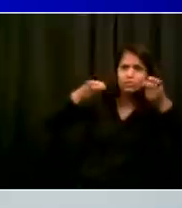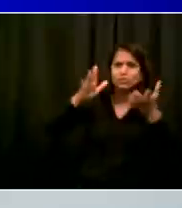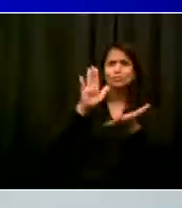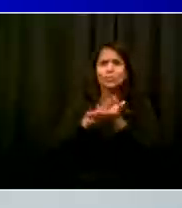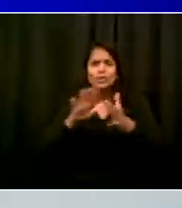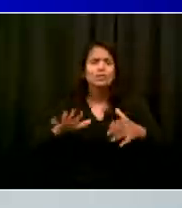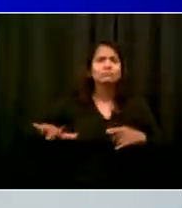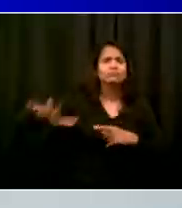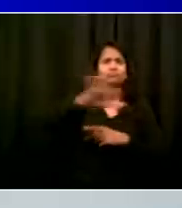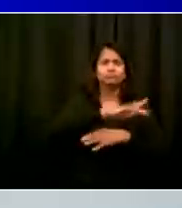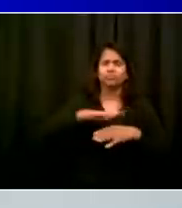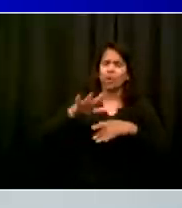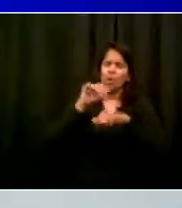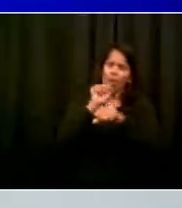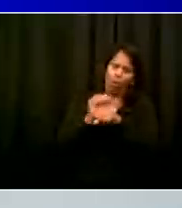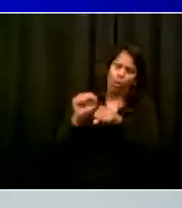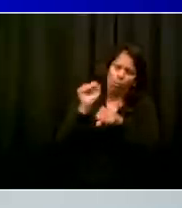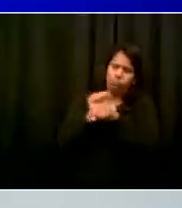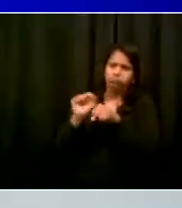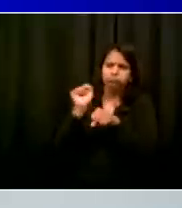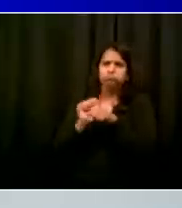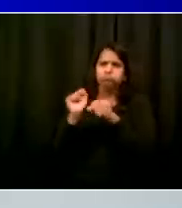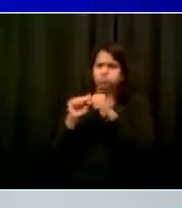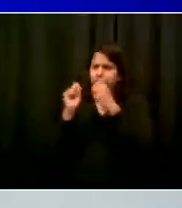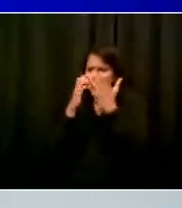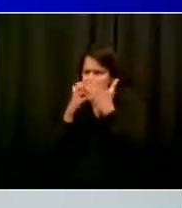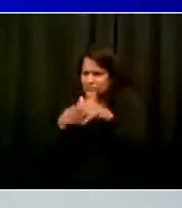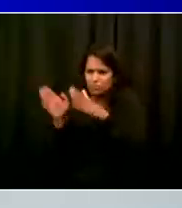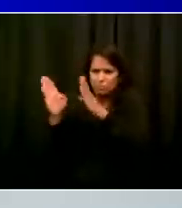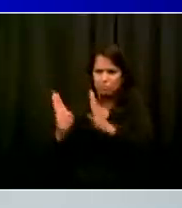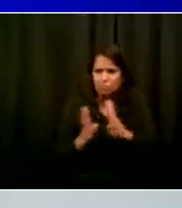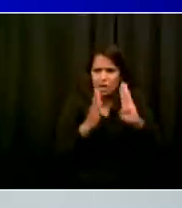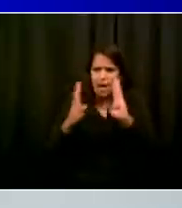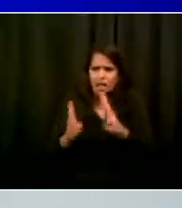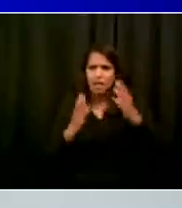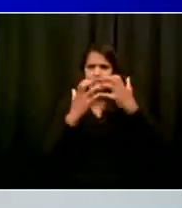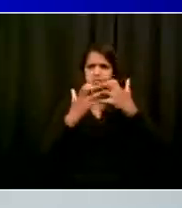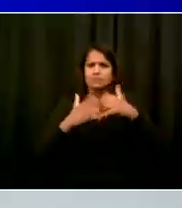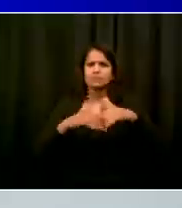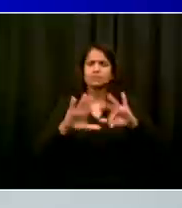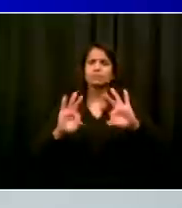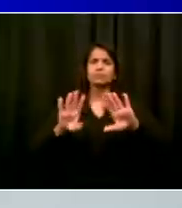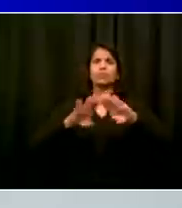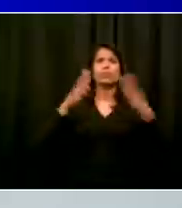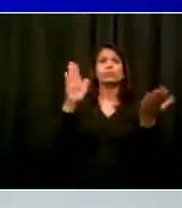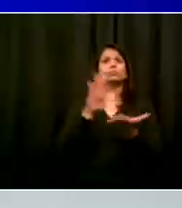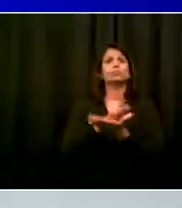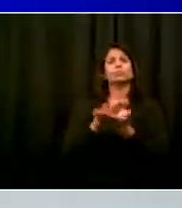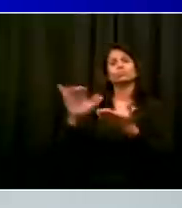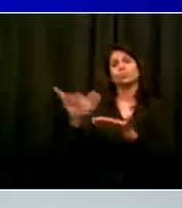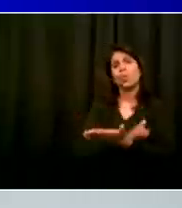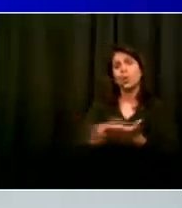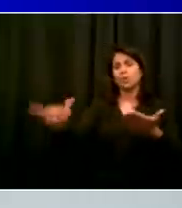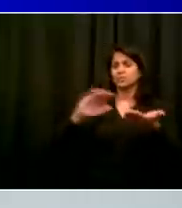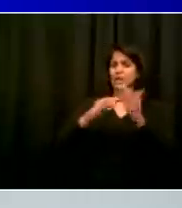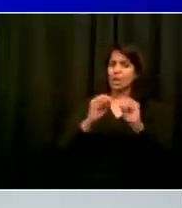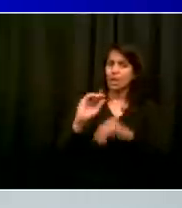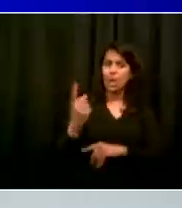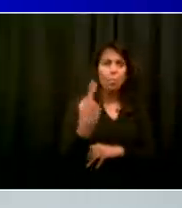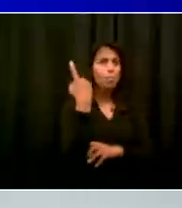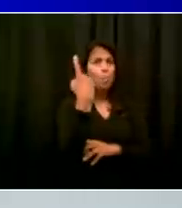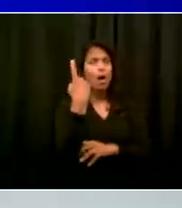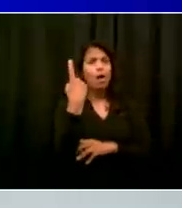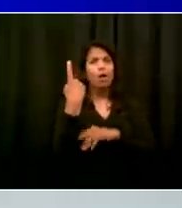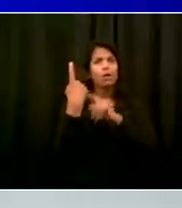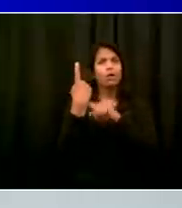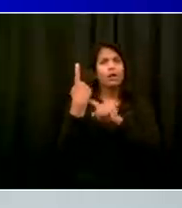in a very big way. Now at a level that no other school system in America is, with 870 schools open for in-person learning.